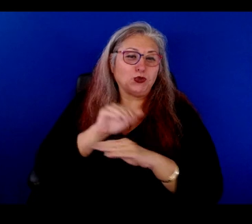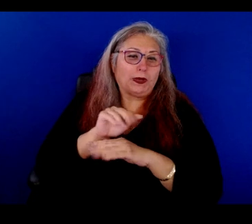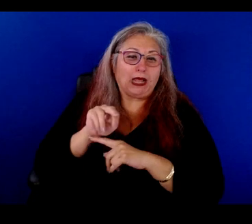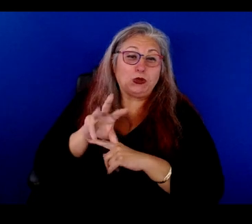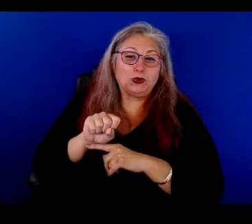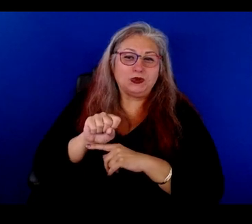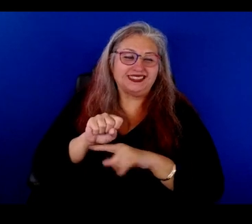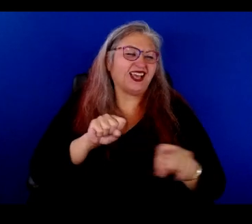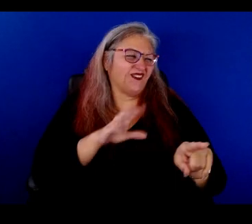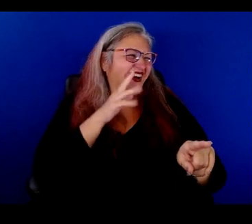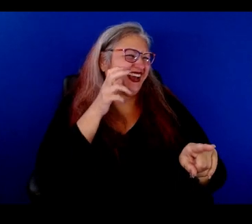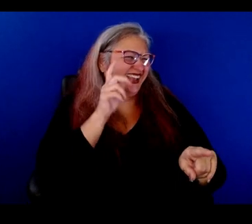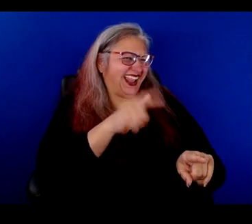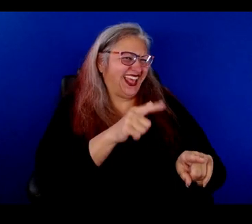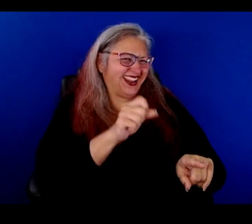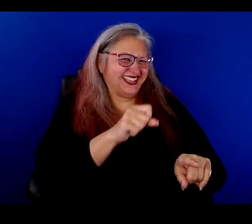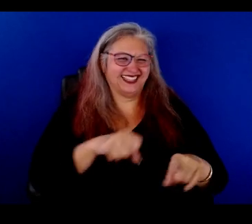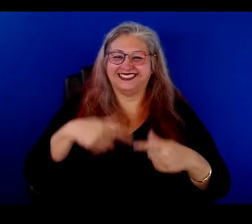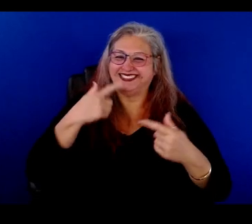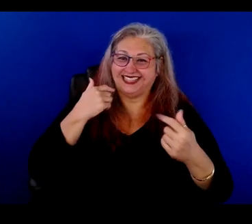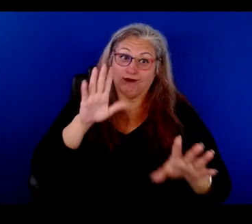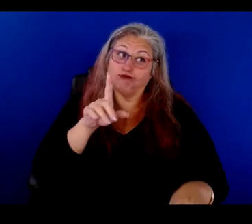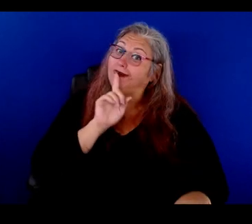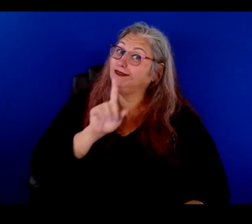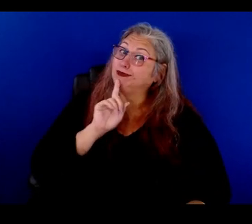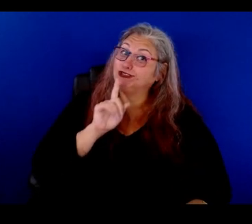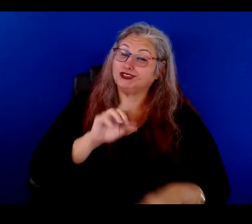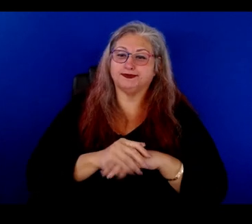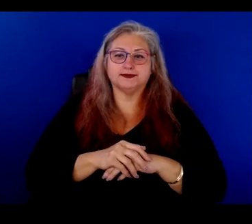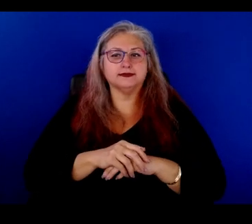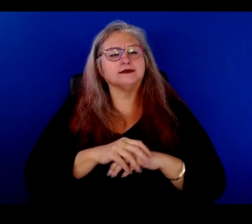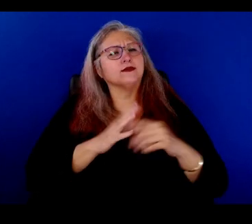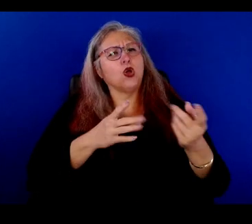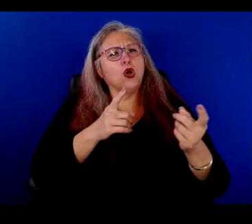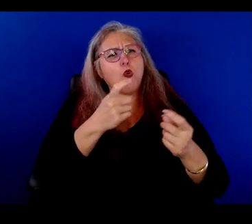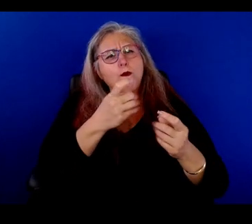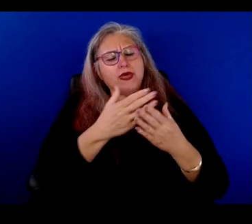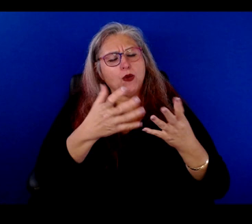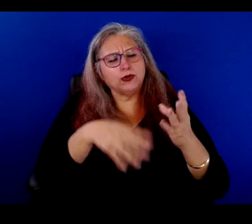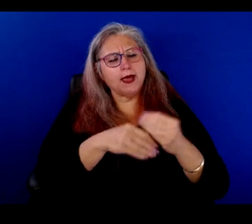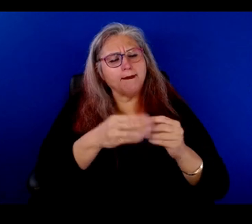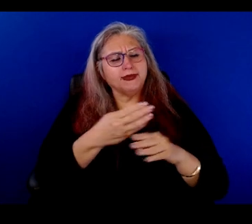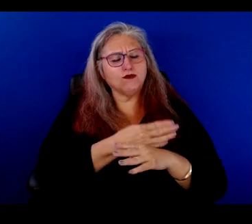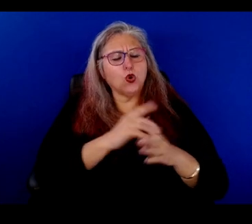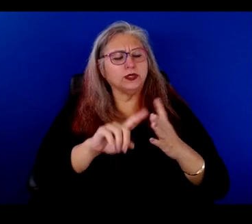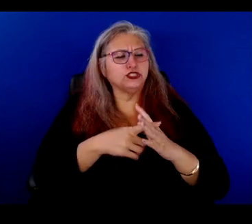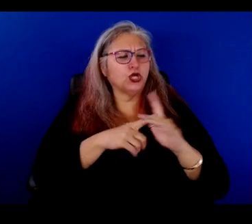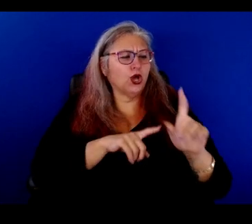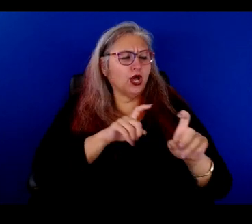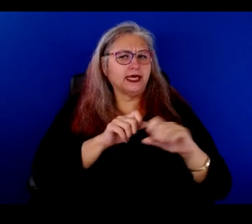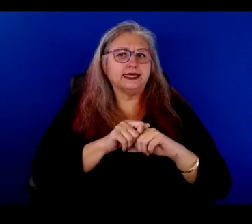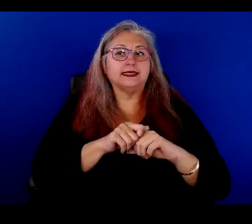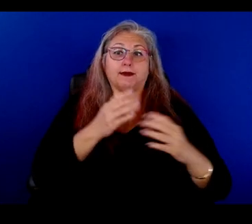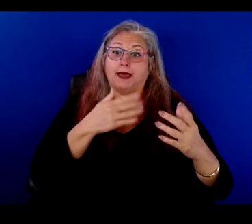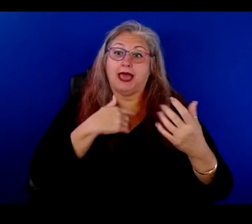You'll hear about it later. Yeah. I'm sure of it. Well, one more thing I want to say before we get started is that I